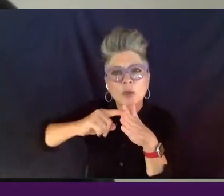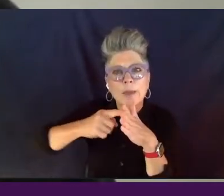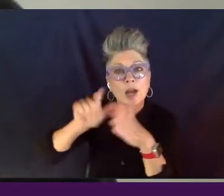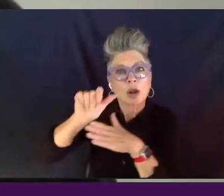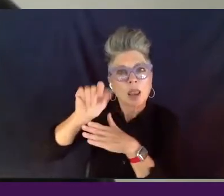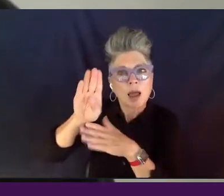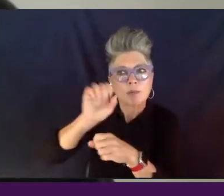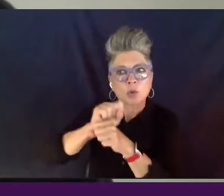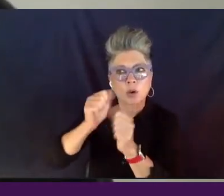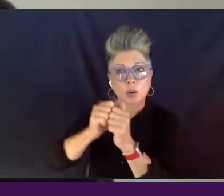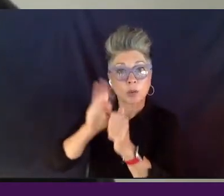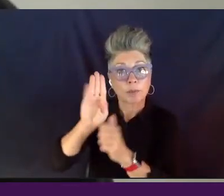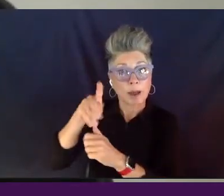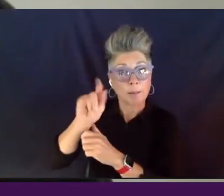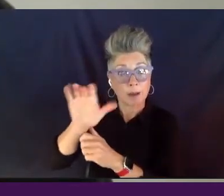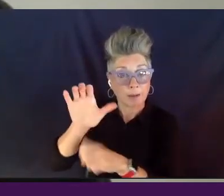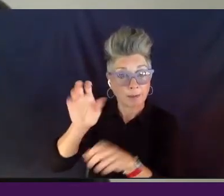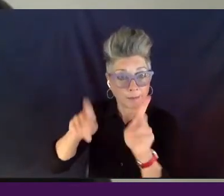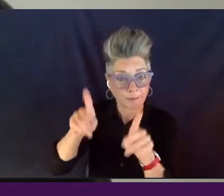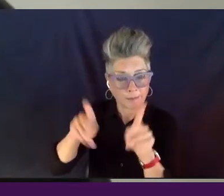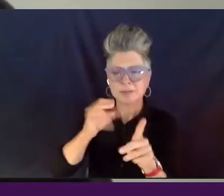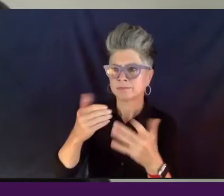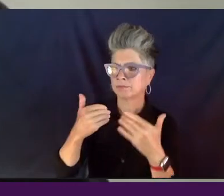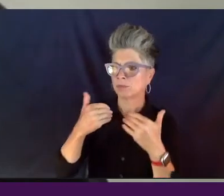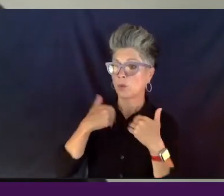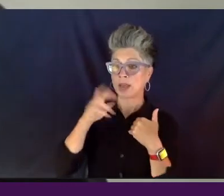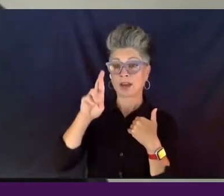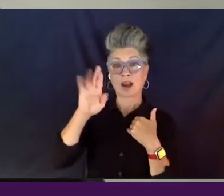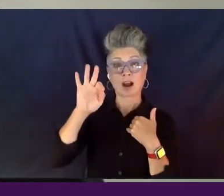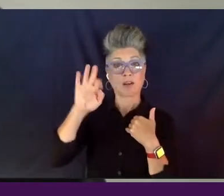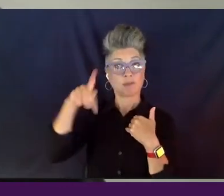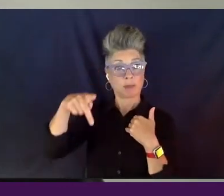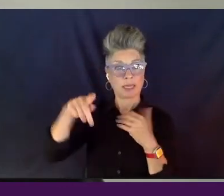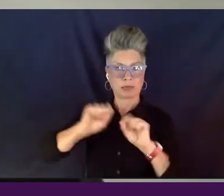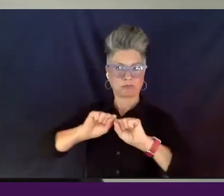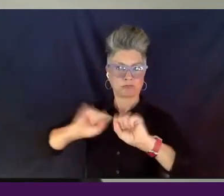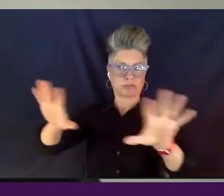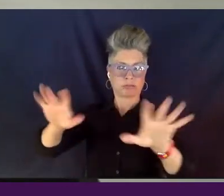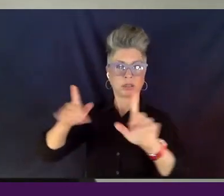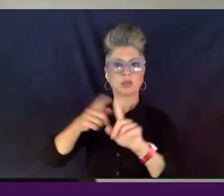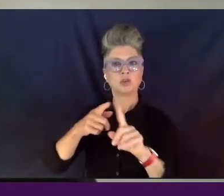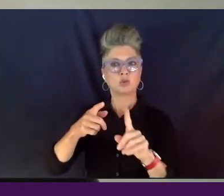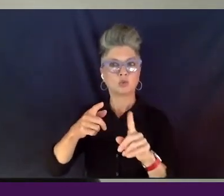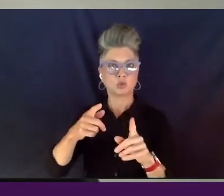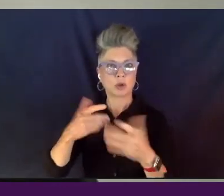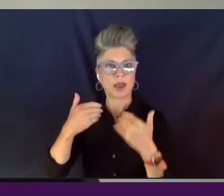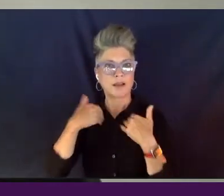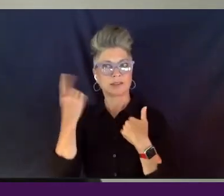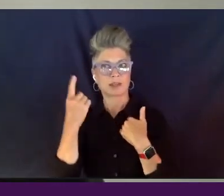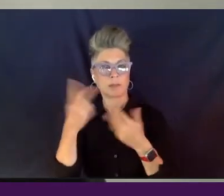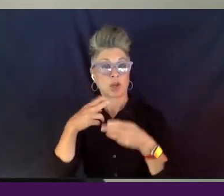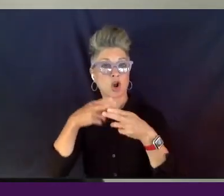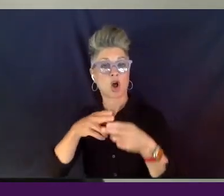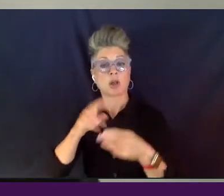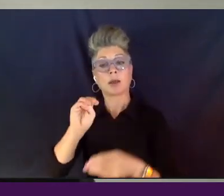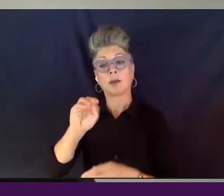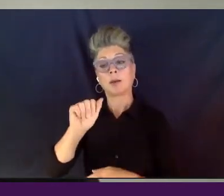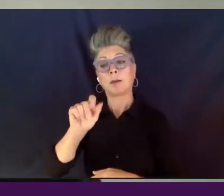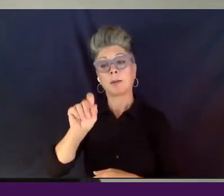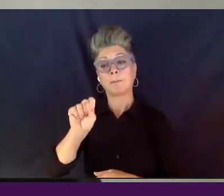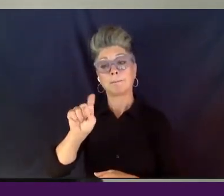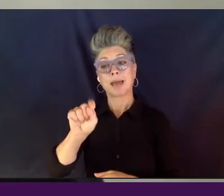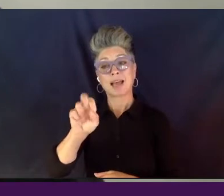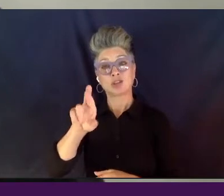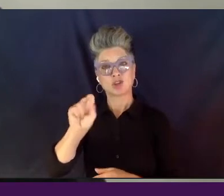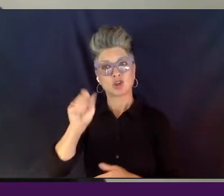RFP for a series that looks at what we call in the making masters in the making. So these are emerging artists and